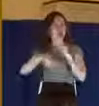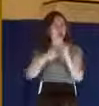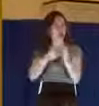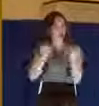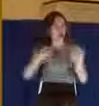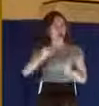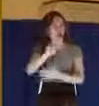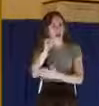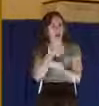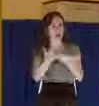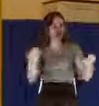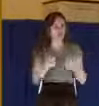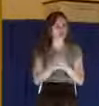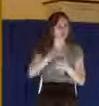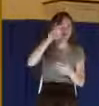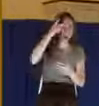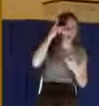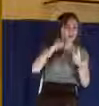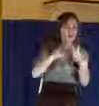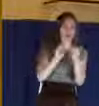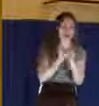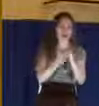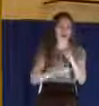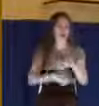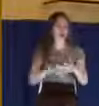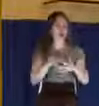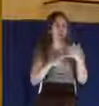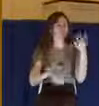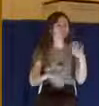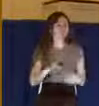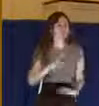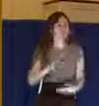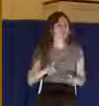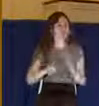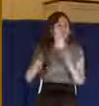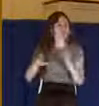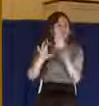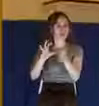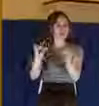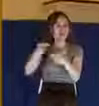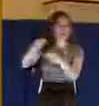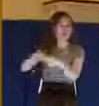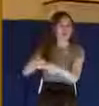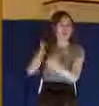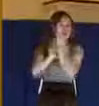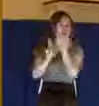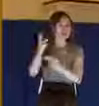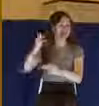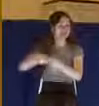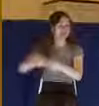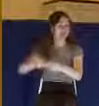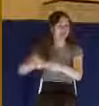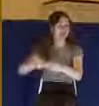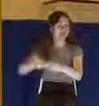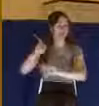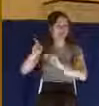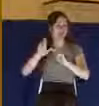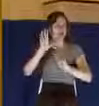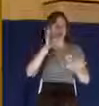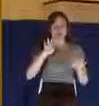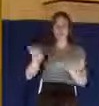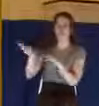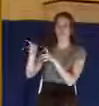about politics and sports and all these other things. And, but when you bring up the name of Jesus, you're going to get a lot of scorn